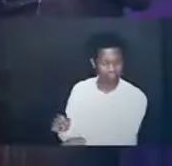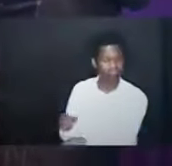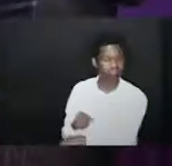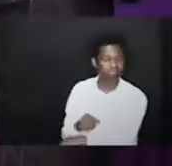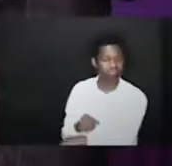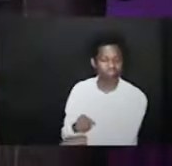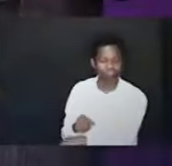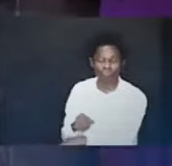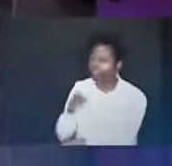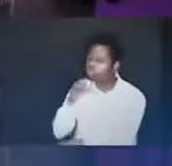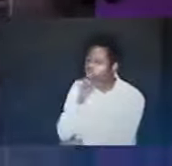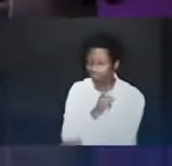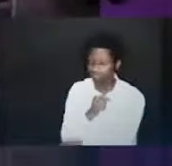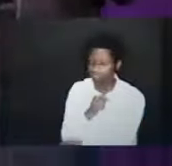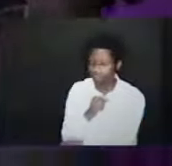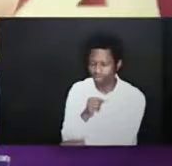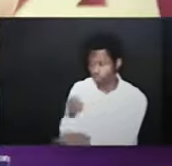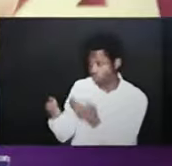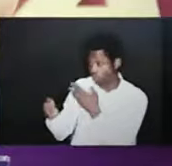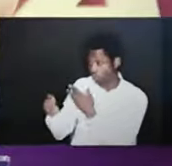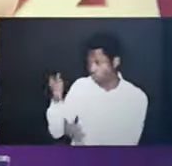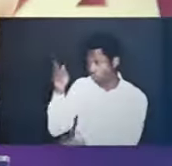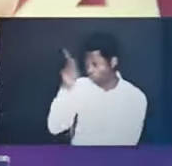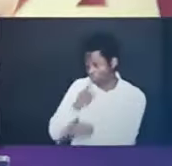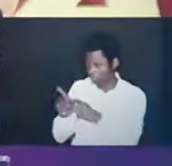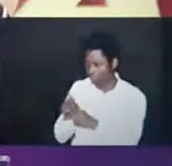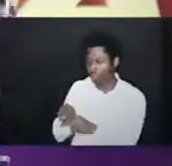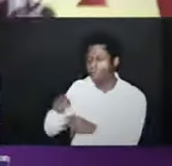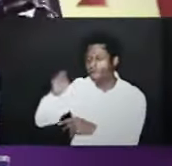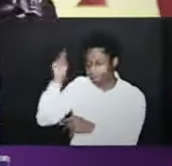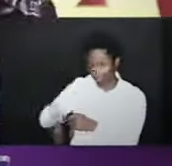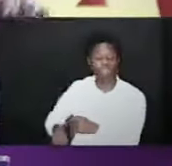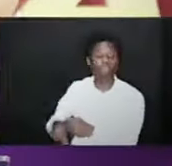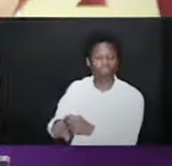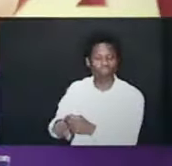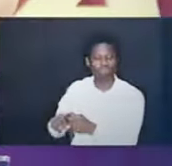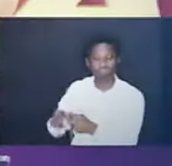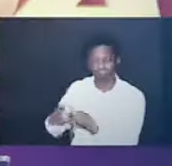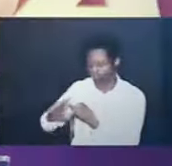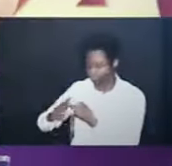with a body of law